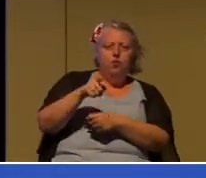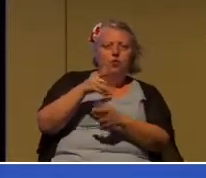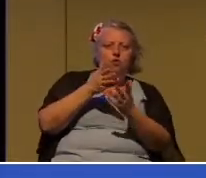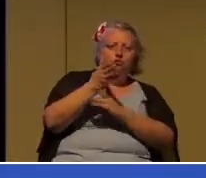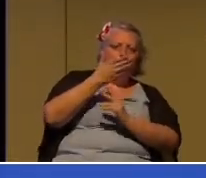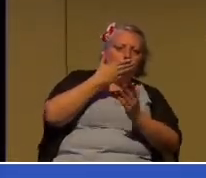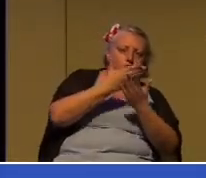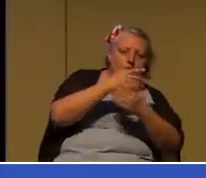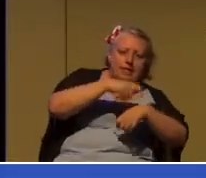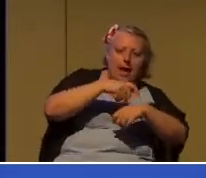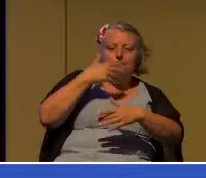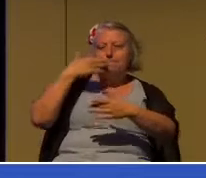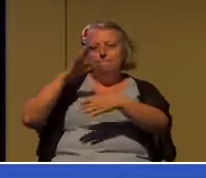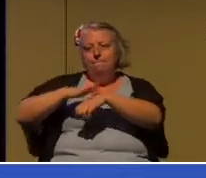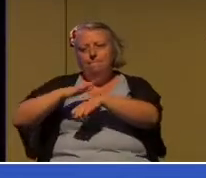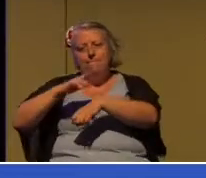part.